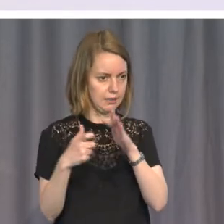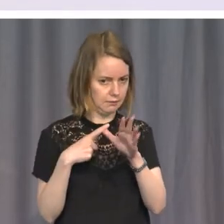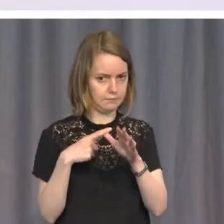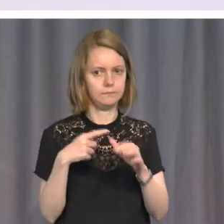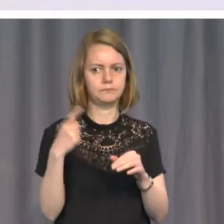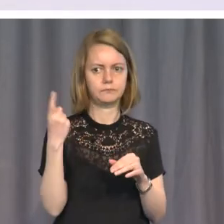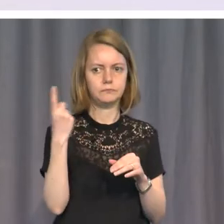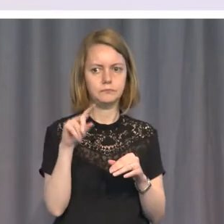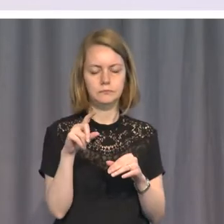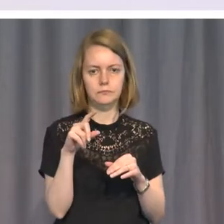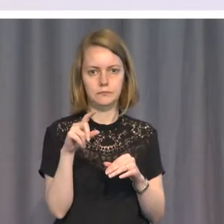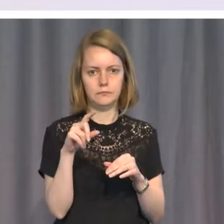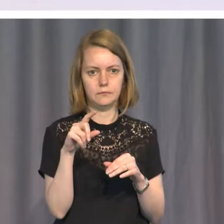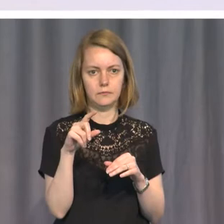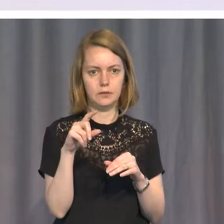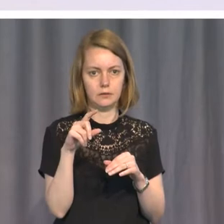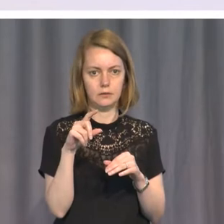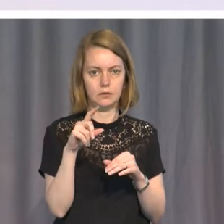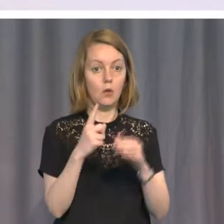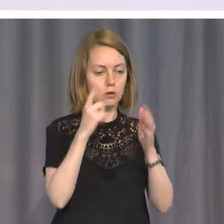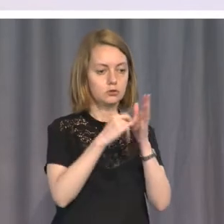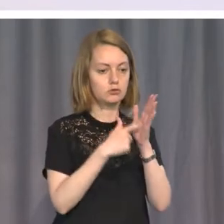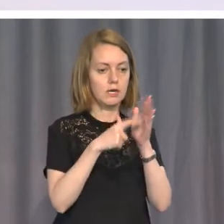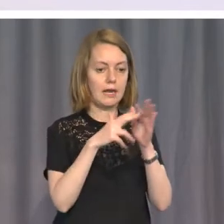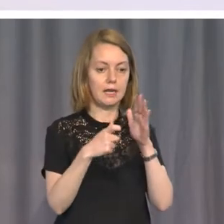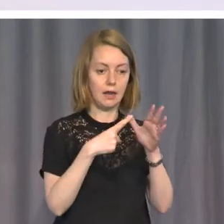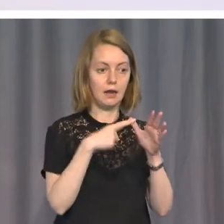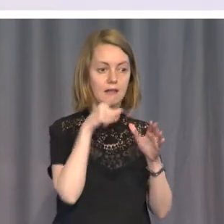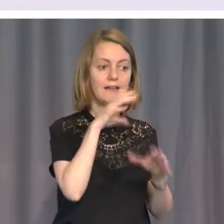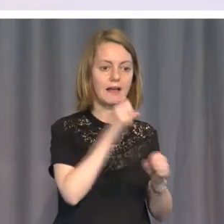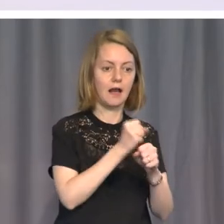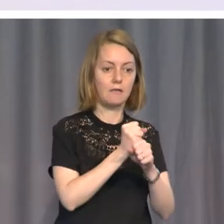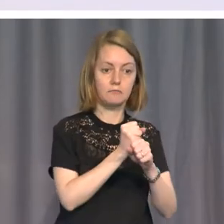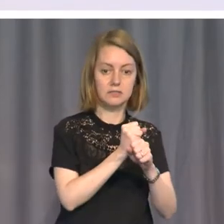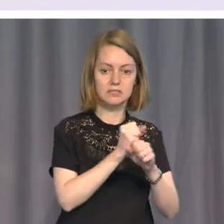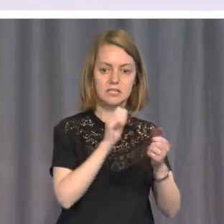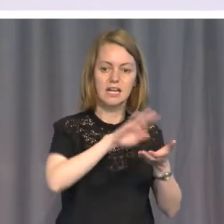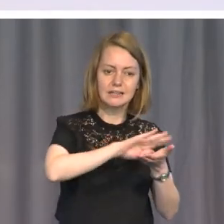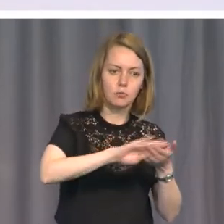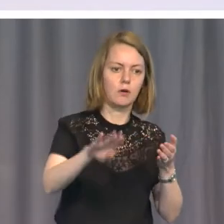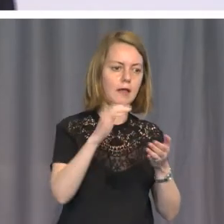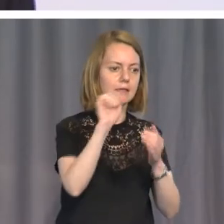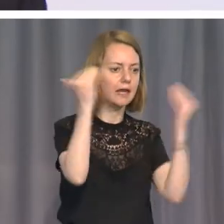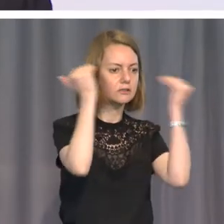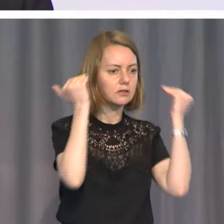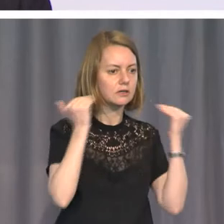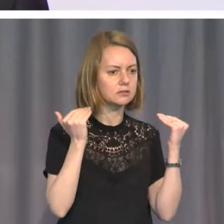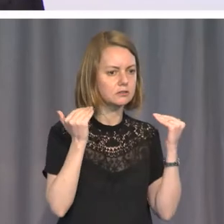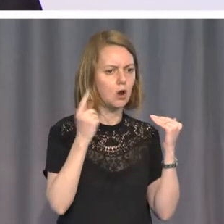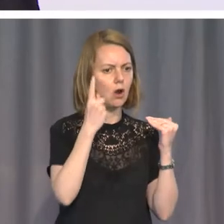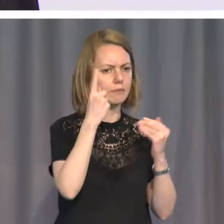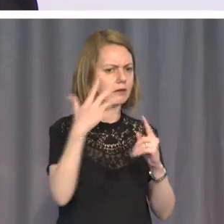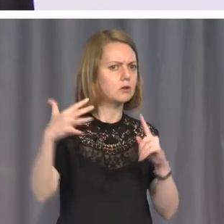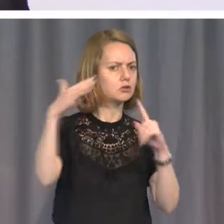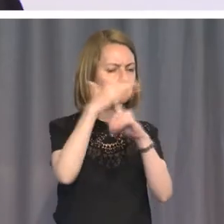judiciary. It had a very capable, very conservative and honest Chief Justice, Mrs. Bandaranaike. She was a former